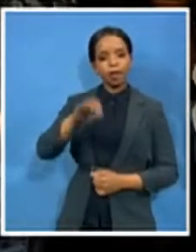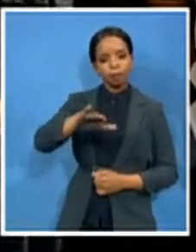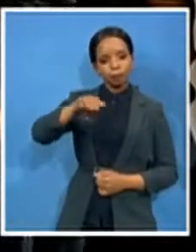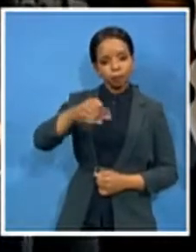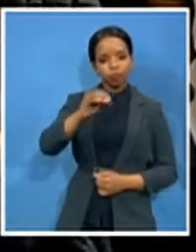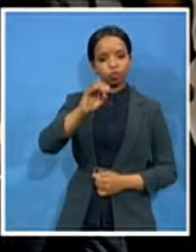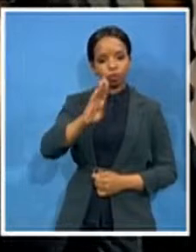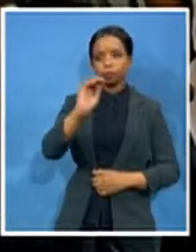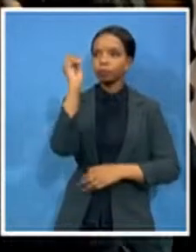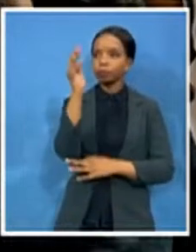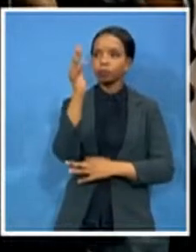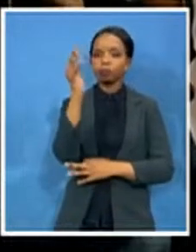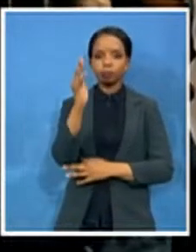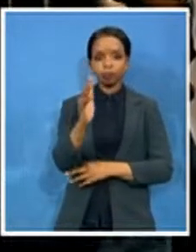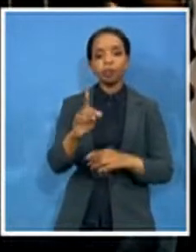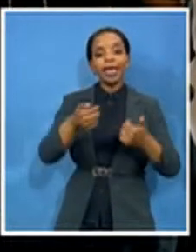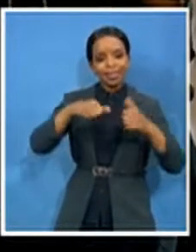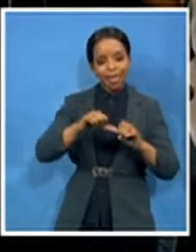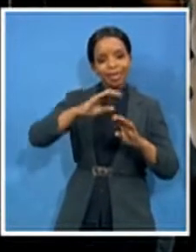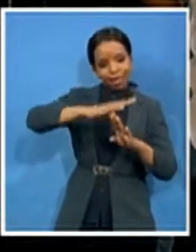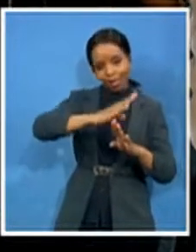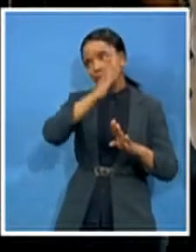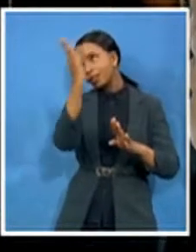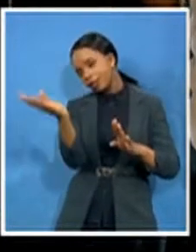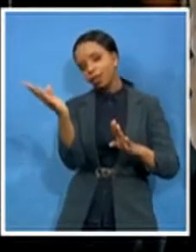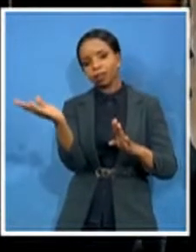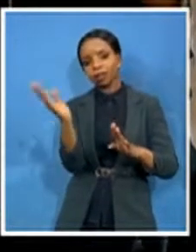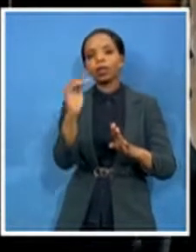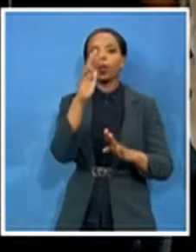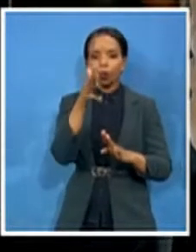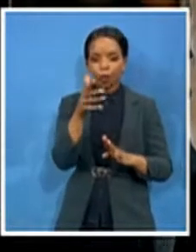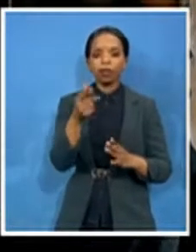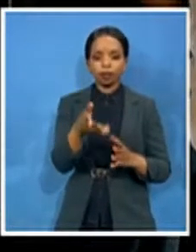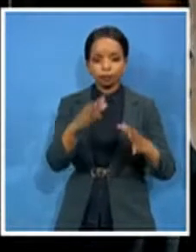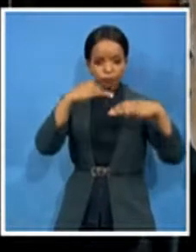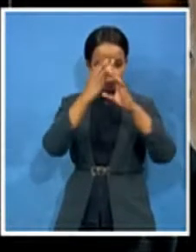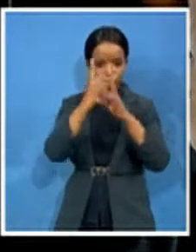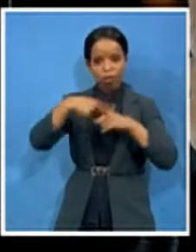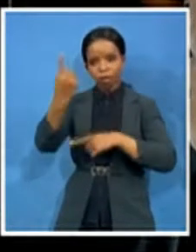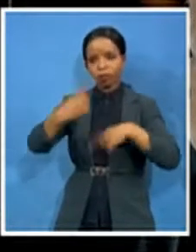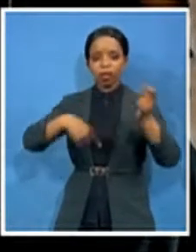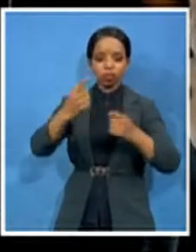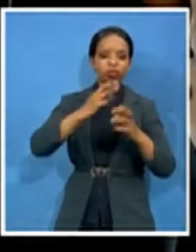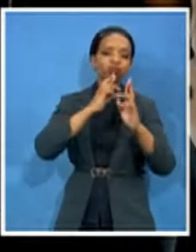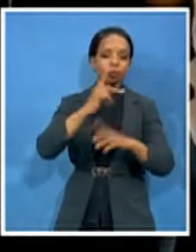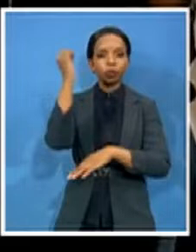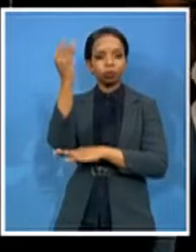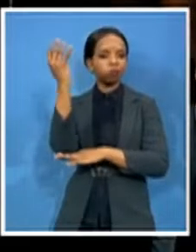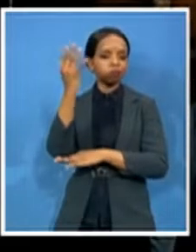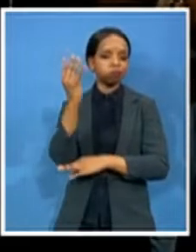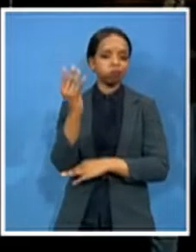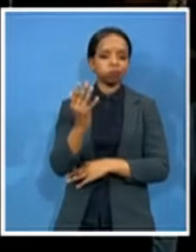when he will be detailing the recent expenditure report consolidated expenditure report of covet 19 desri